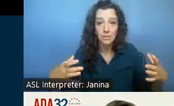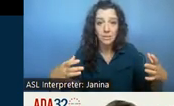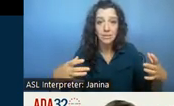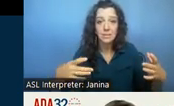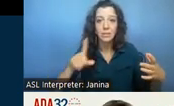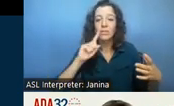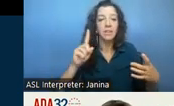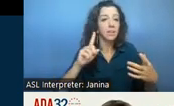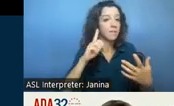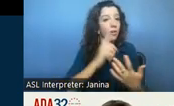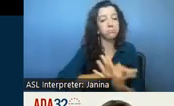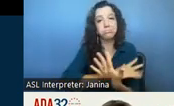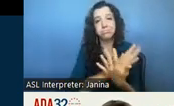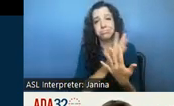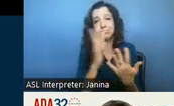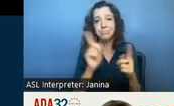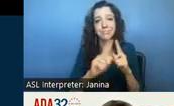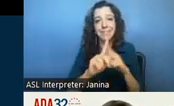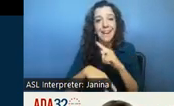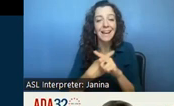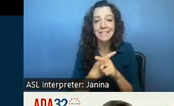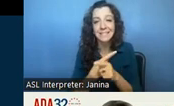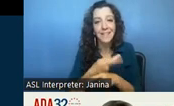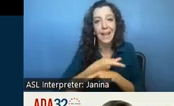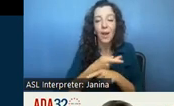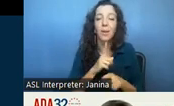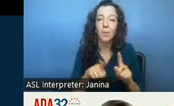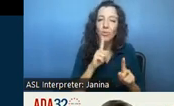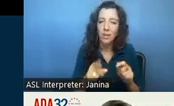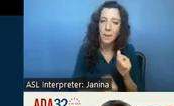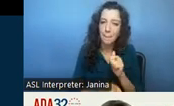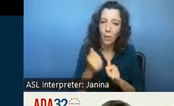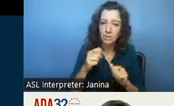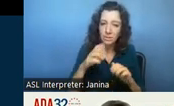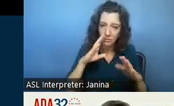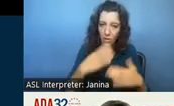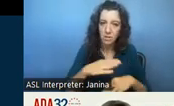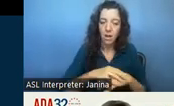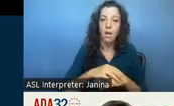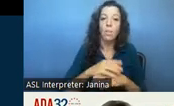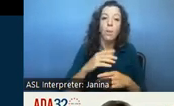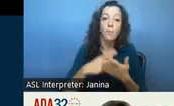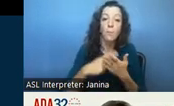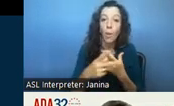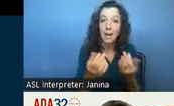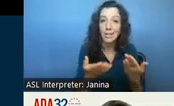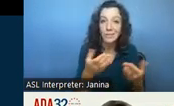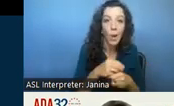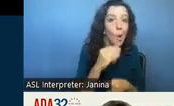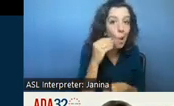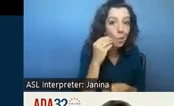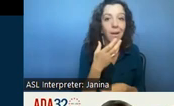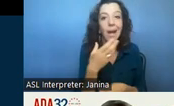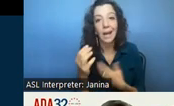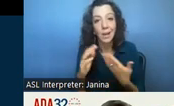really across the continuum of care but um focusing on the programs and services in the home and the community and the direct care